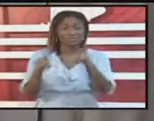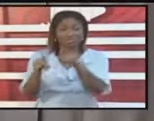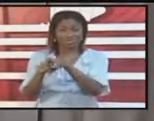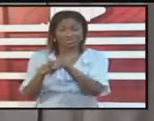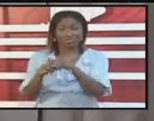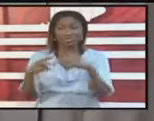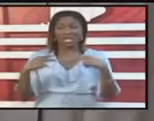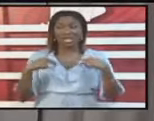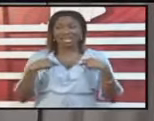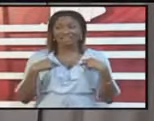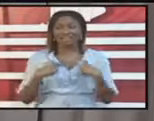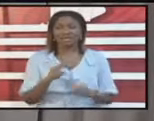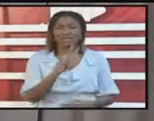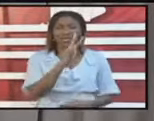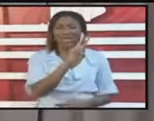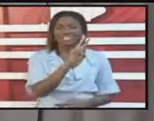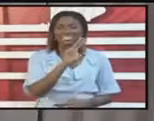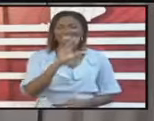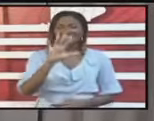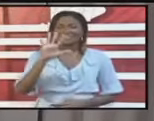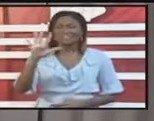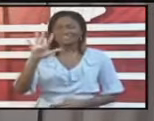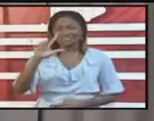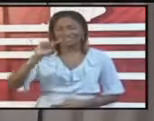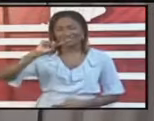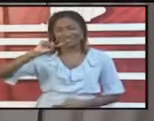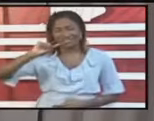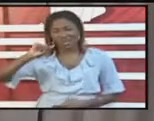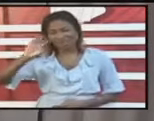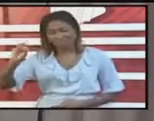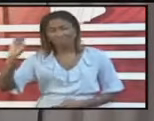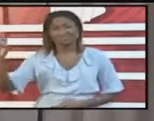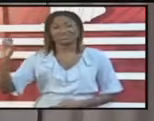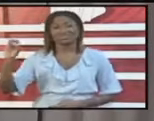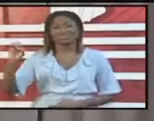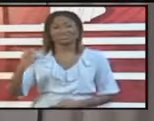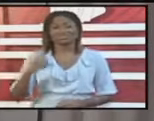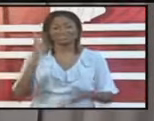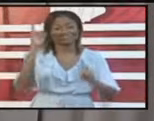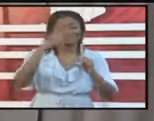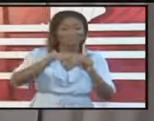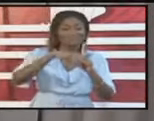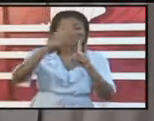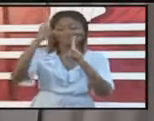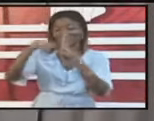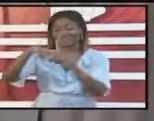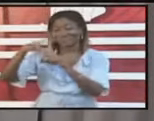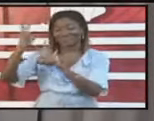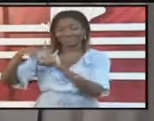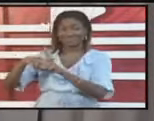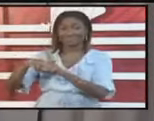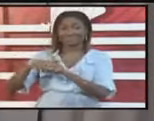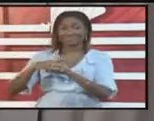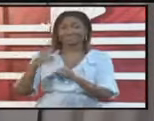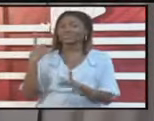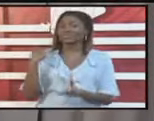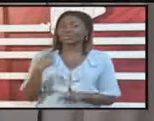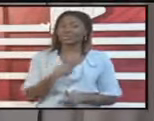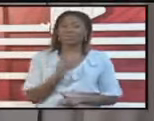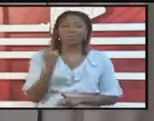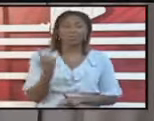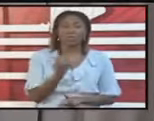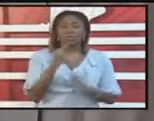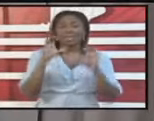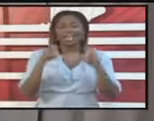to 3000 applications for exemption to come in currently in the system. We can only manage this by